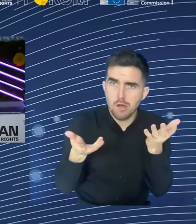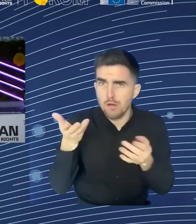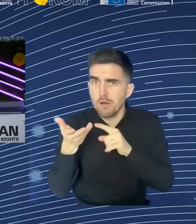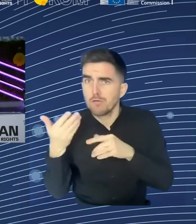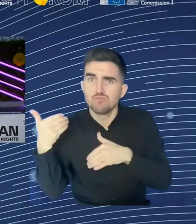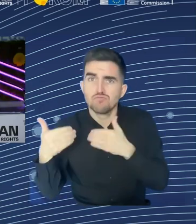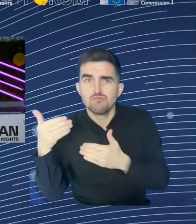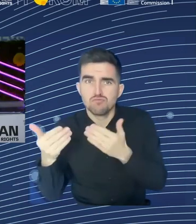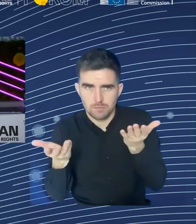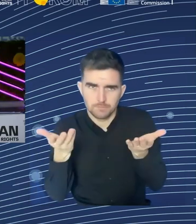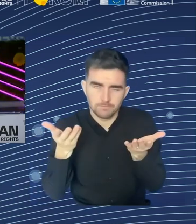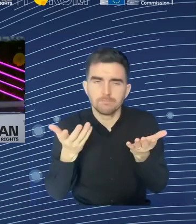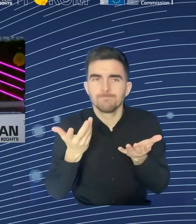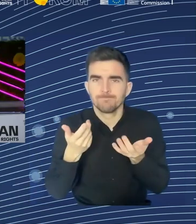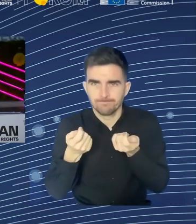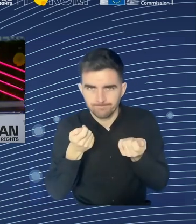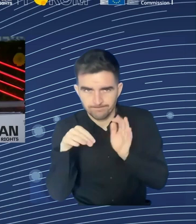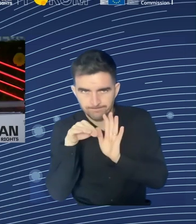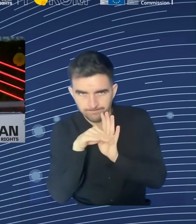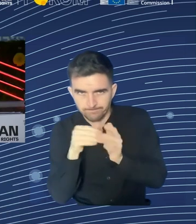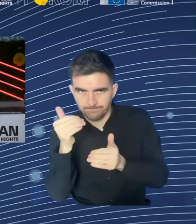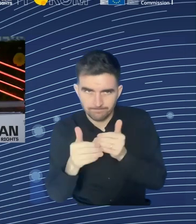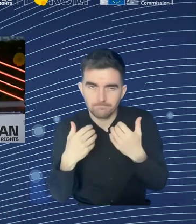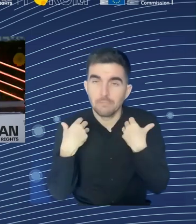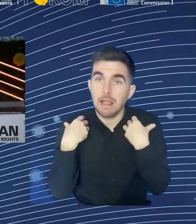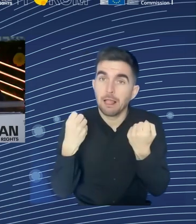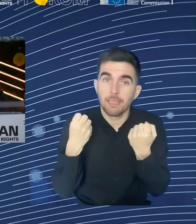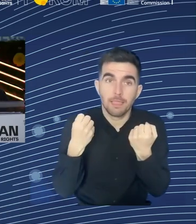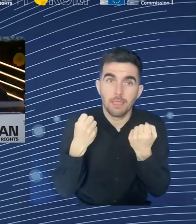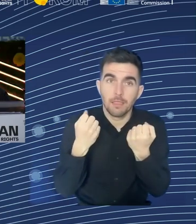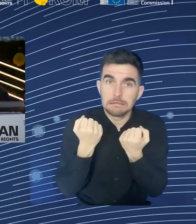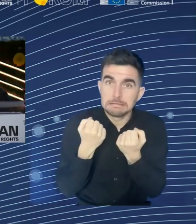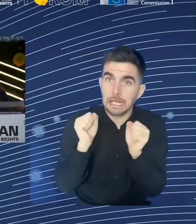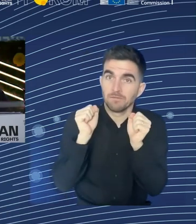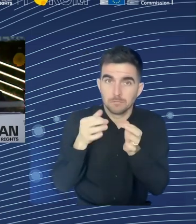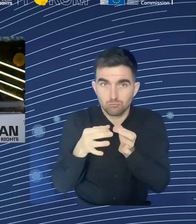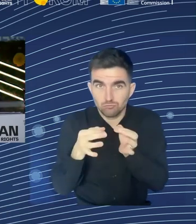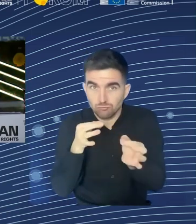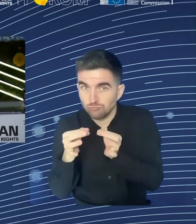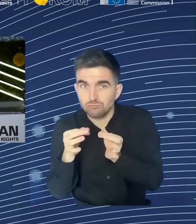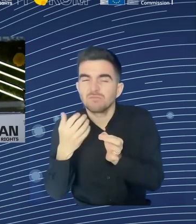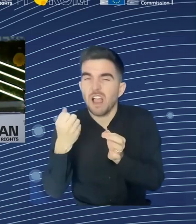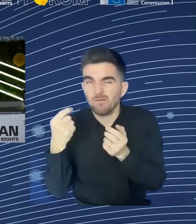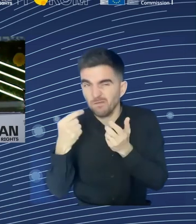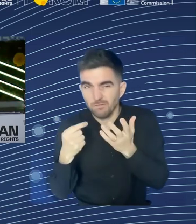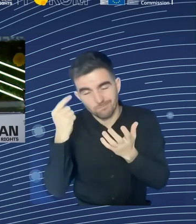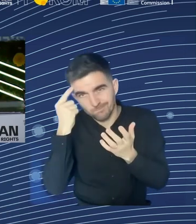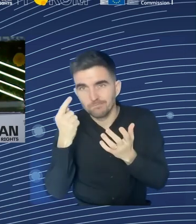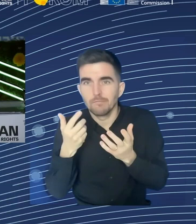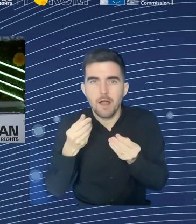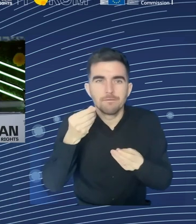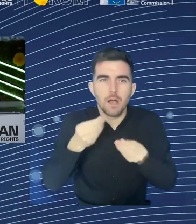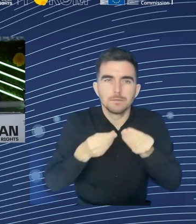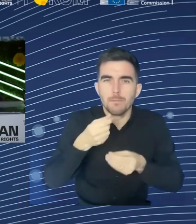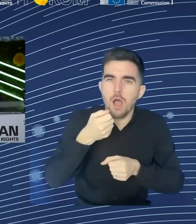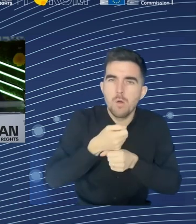discussion is on the platform directive. There we are in the trilogues, and there one of the